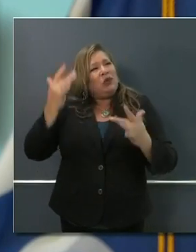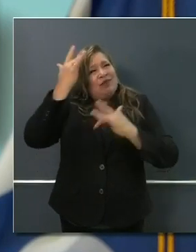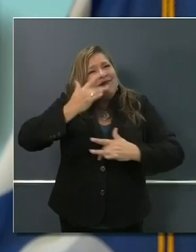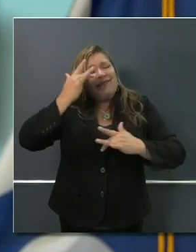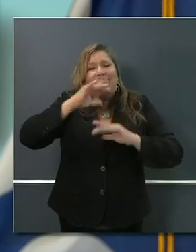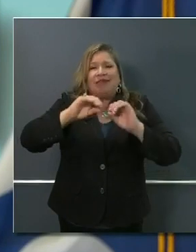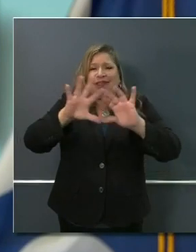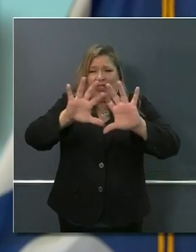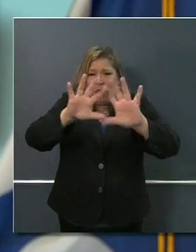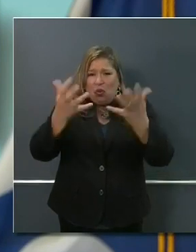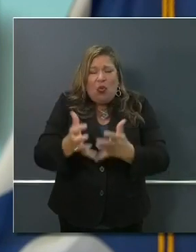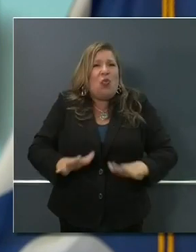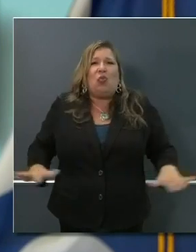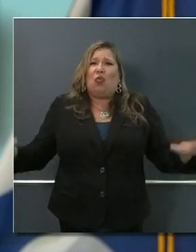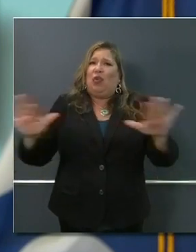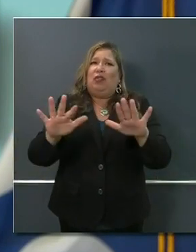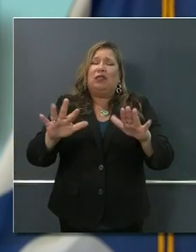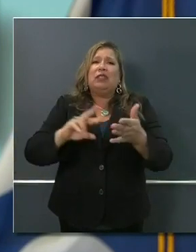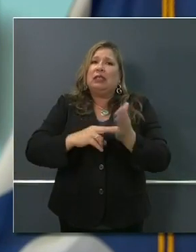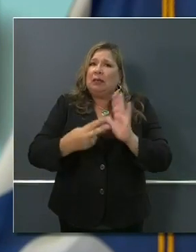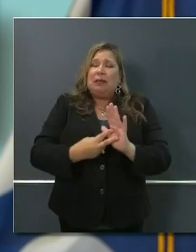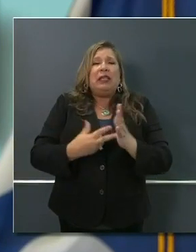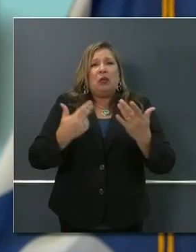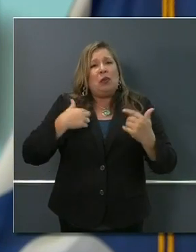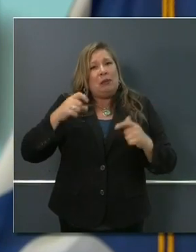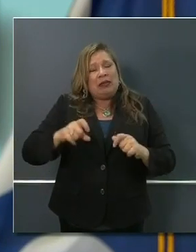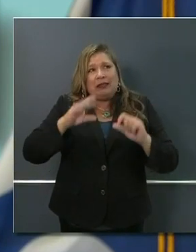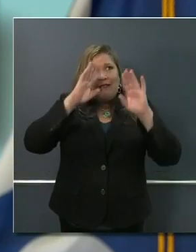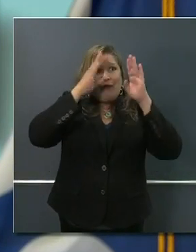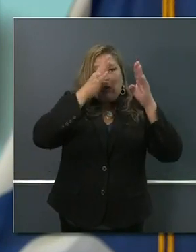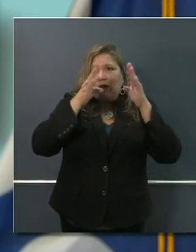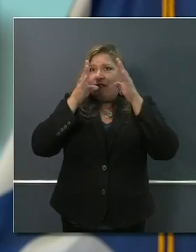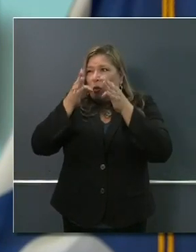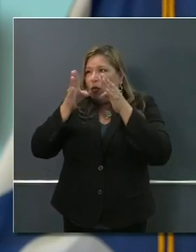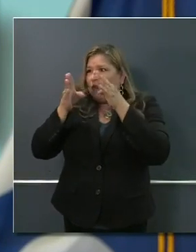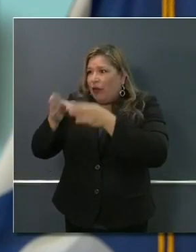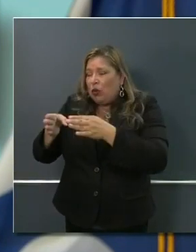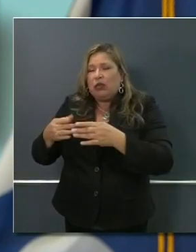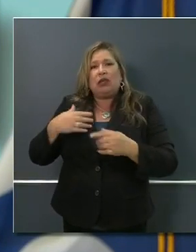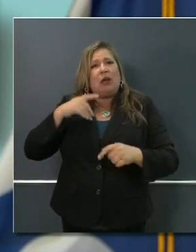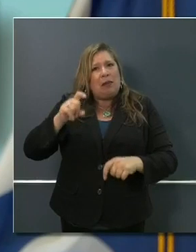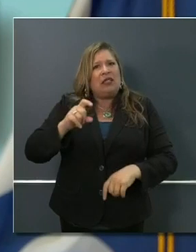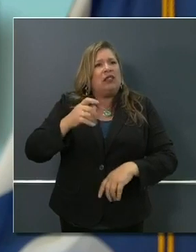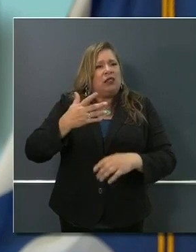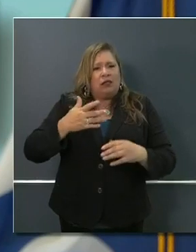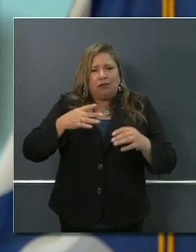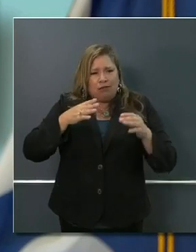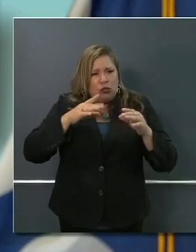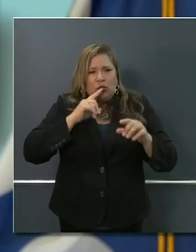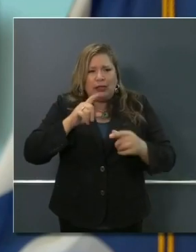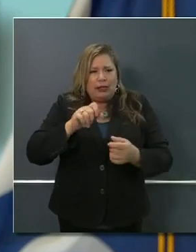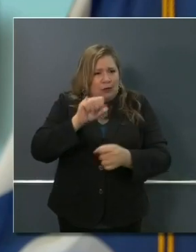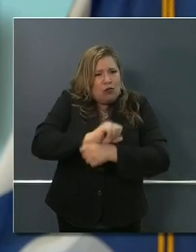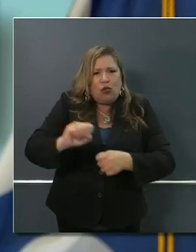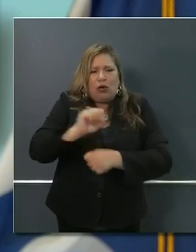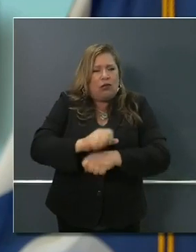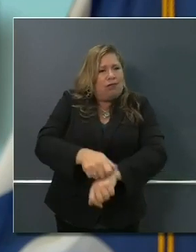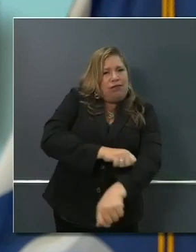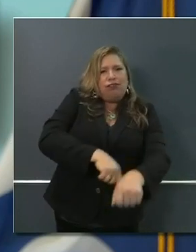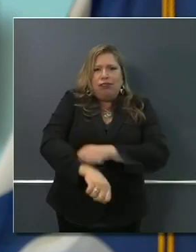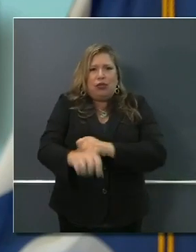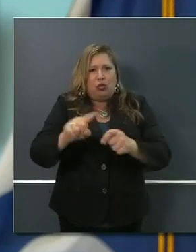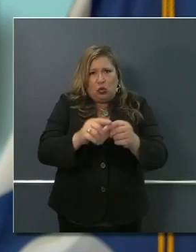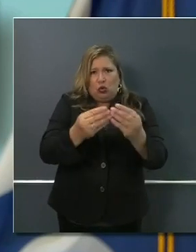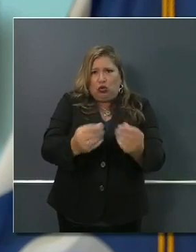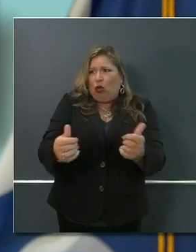a focus. It requires an intentionality. It requires people doing things they never imagined possible, even just